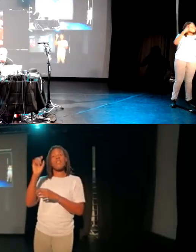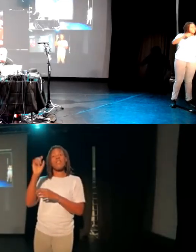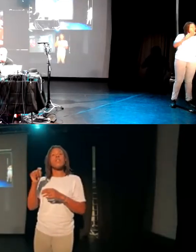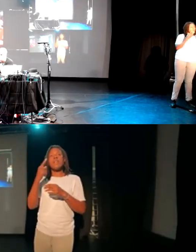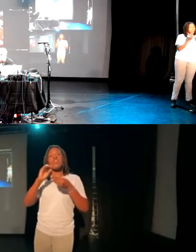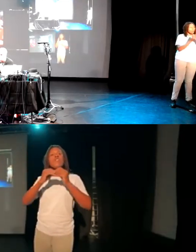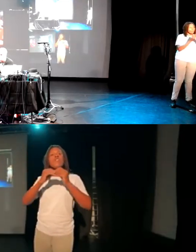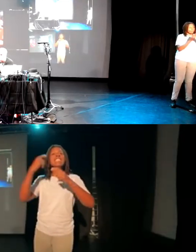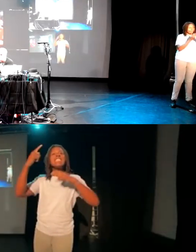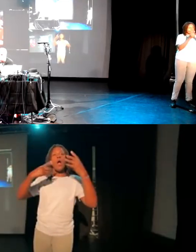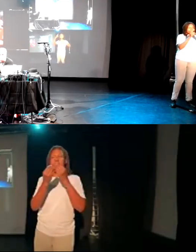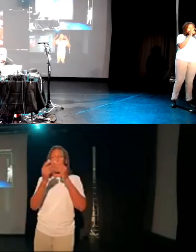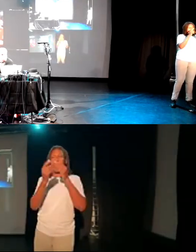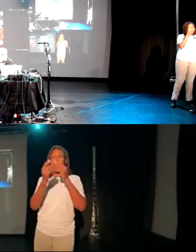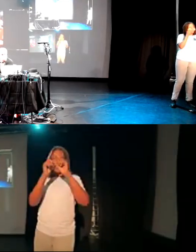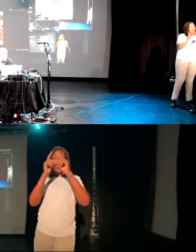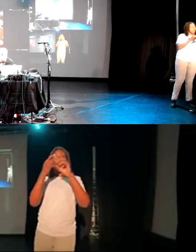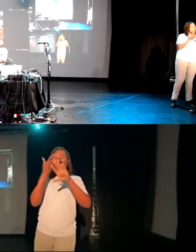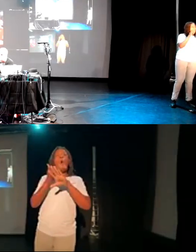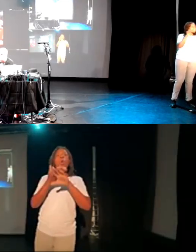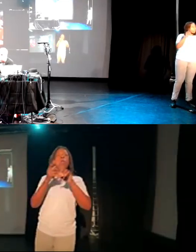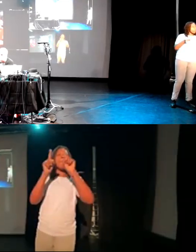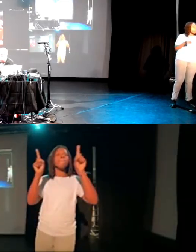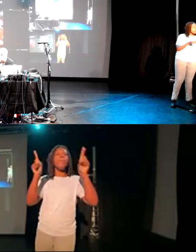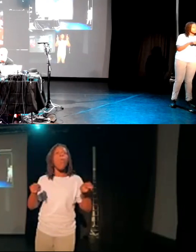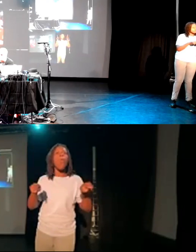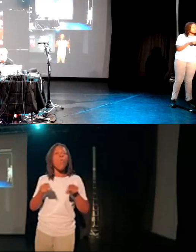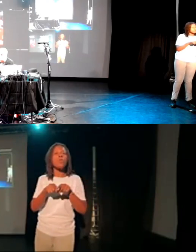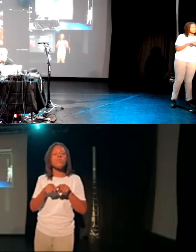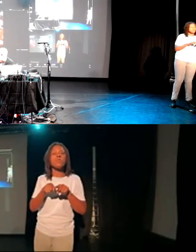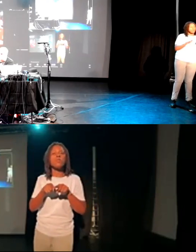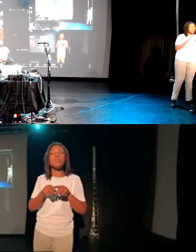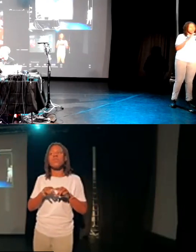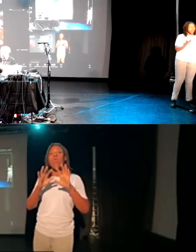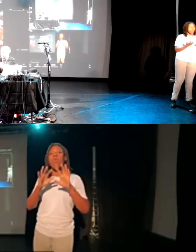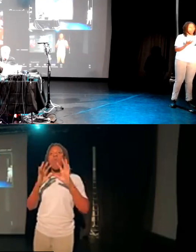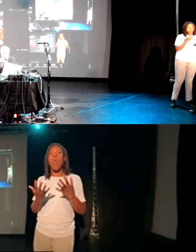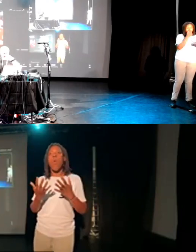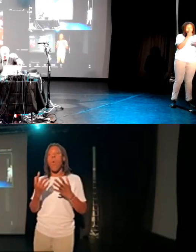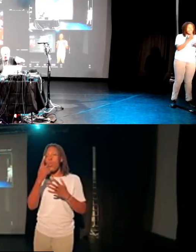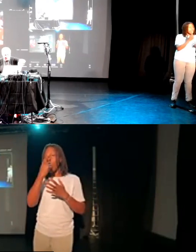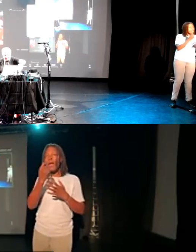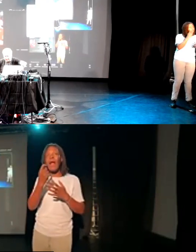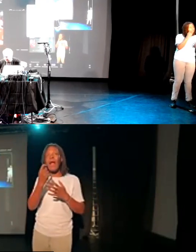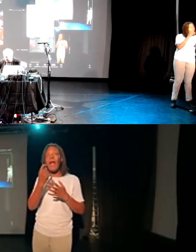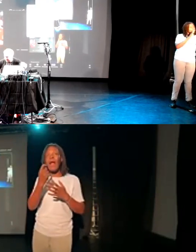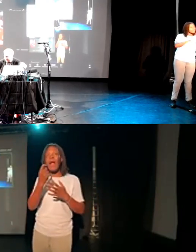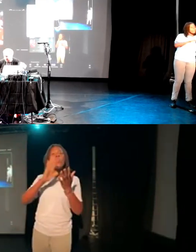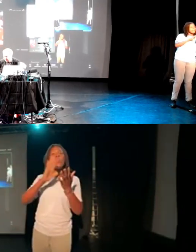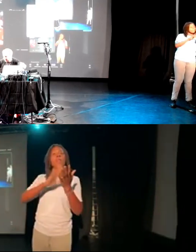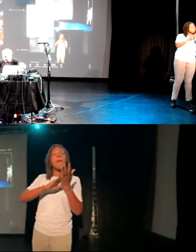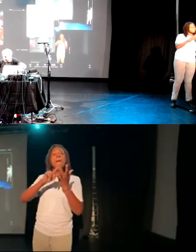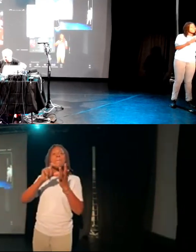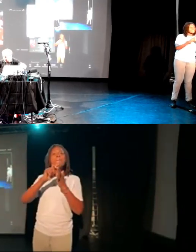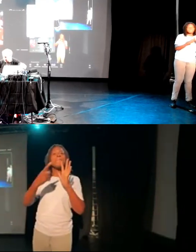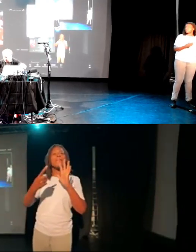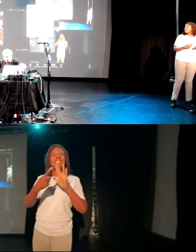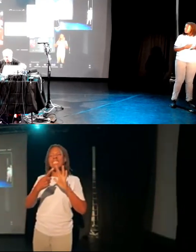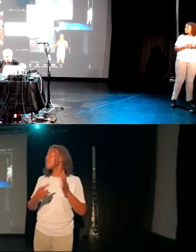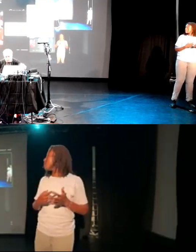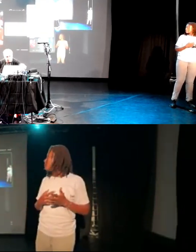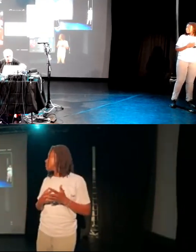beeper that's on here. Or go out and start doing some MIDI stuff. Ah, brilliant. We've got the video. Fantastic. We'll just play this. This one